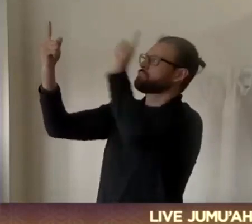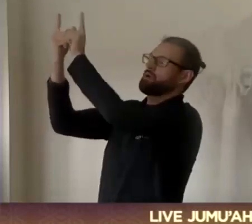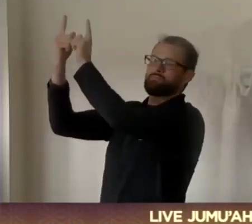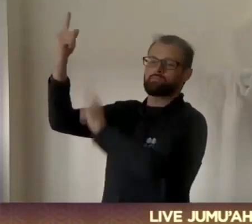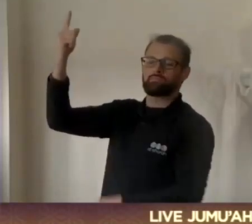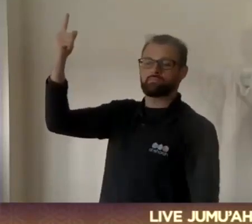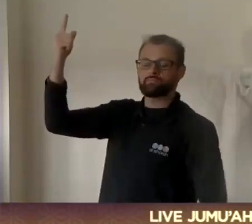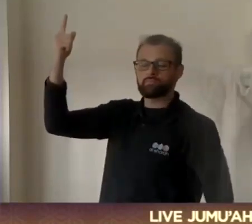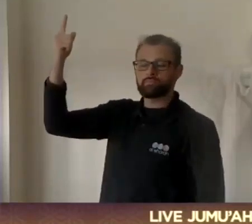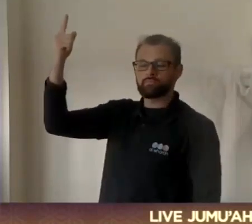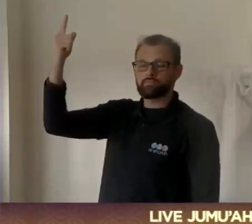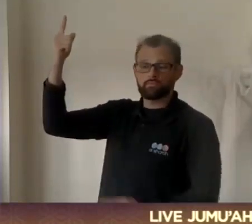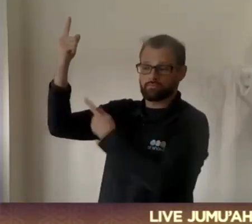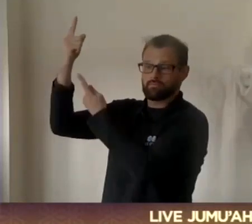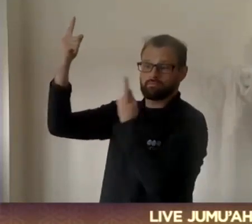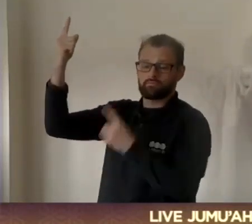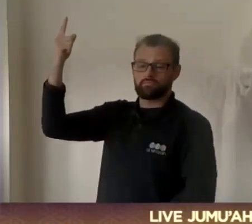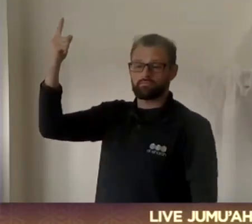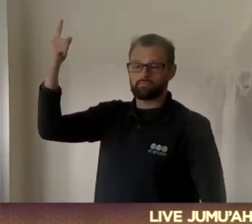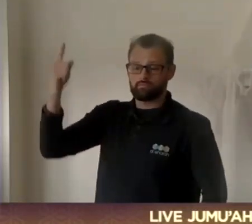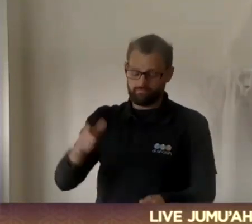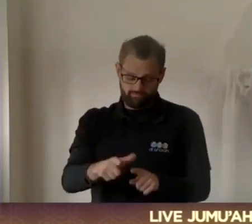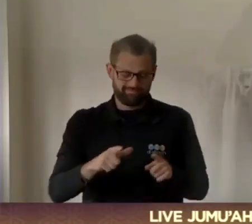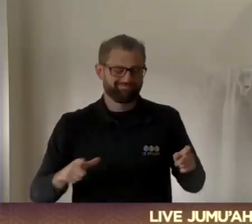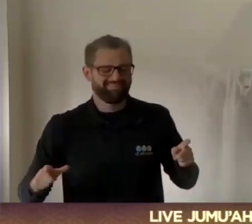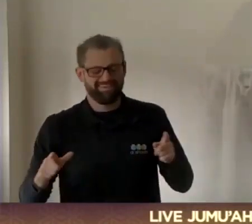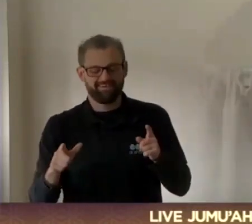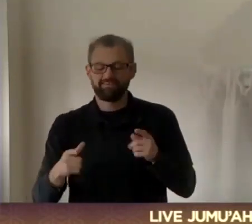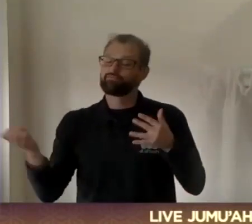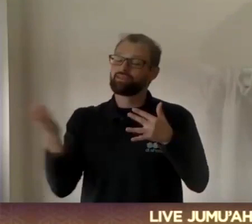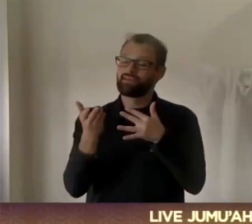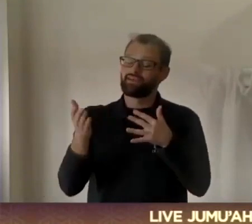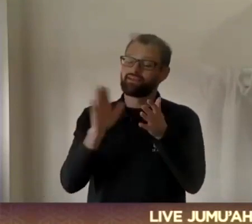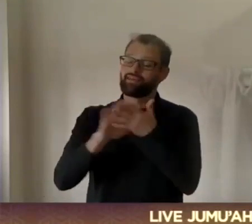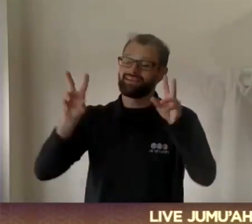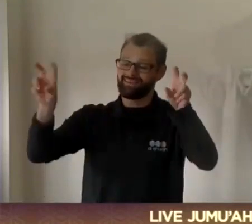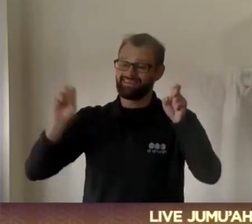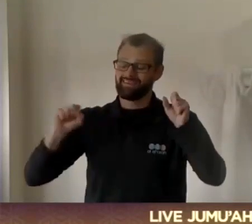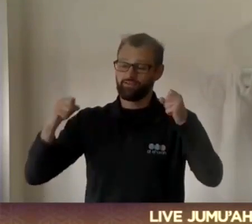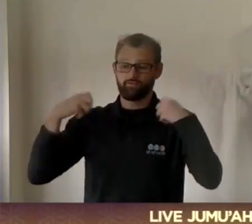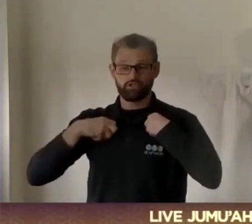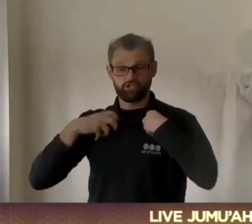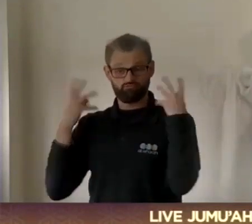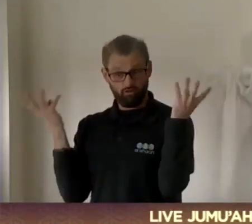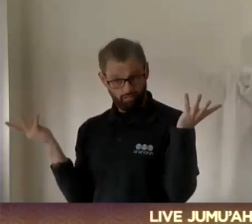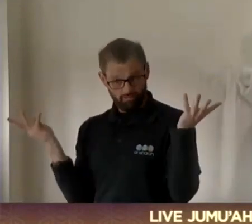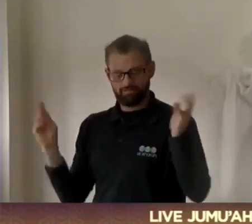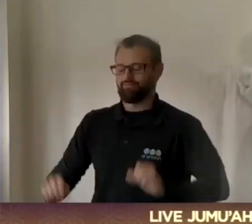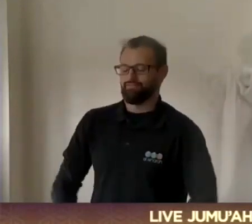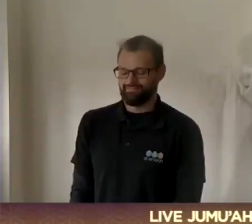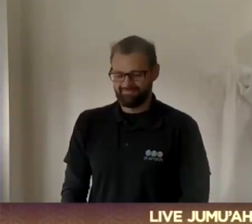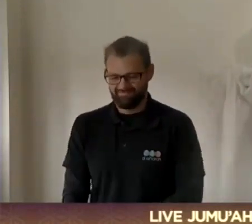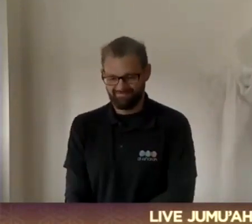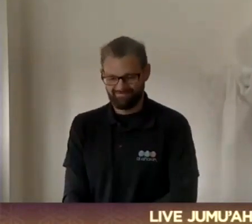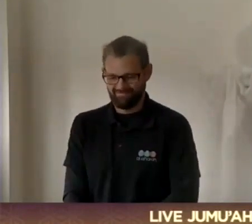Similarly, if you look at the hadith of Jibreel alayhi wasallam, where he came to ask the Prophet sallallahu alayhi wasallam some questions,